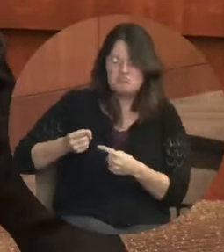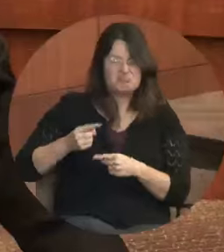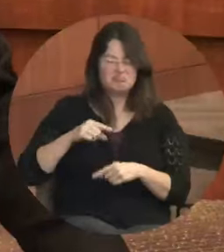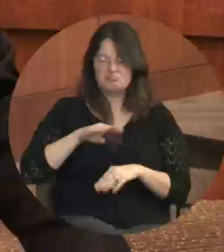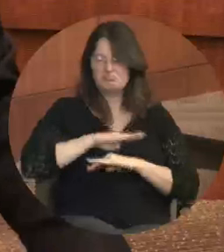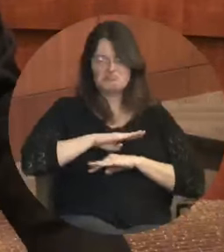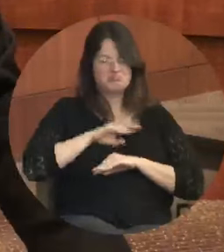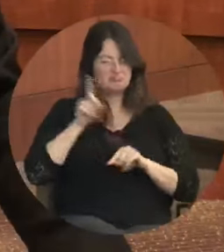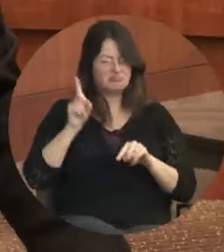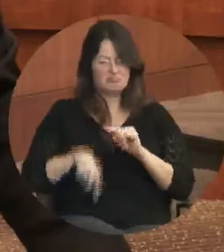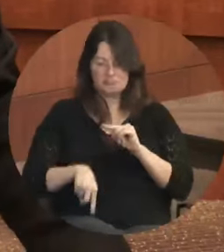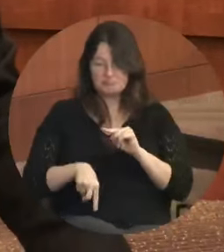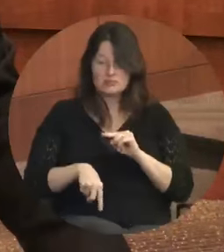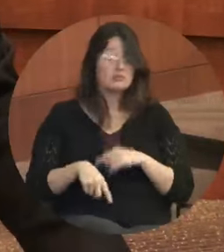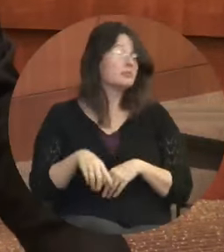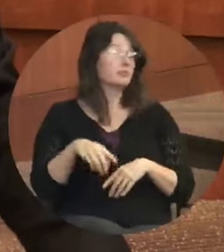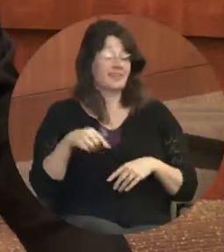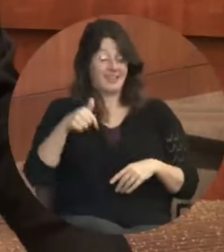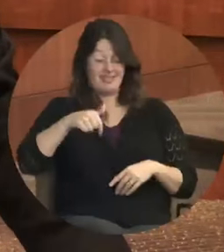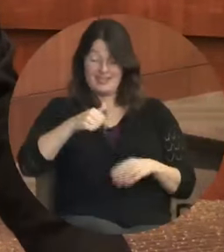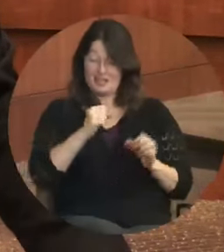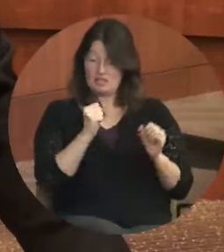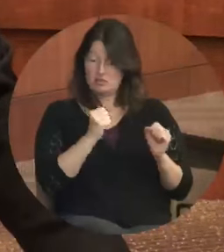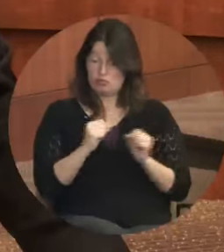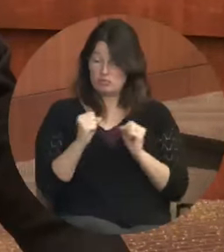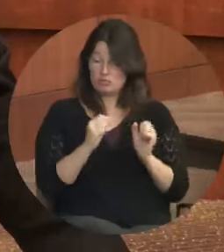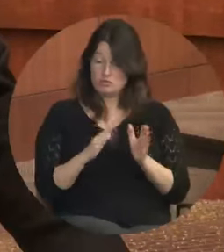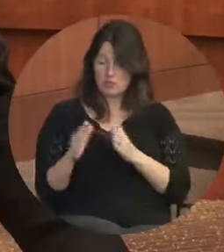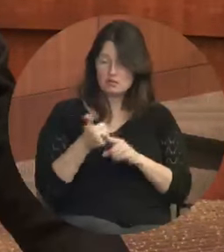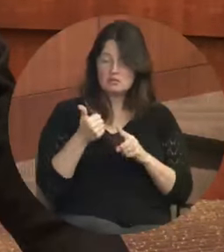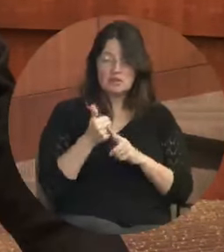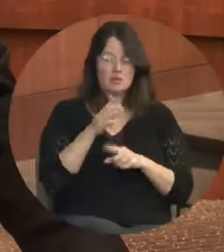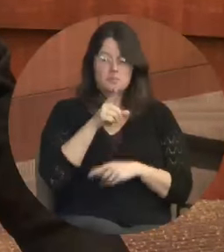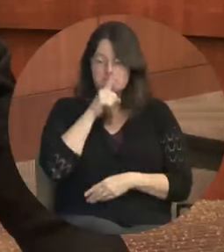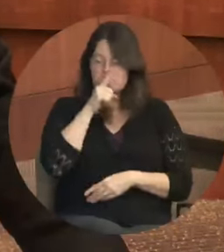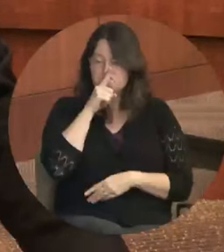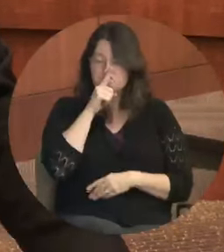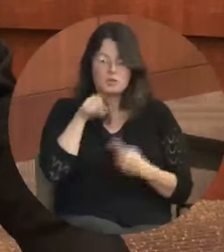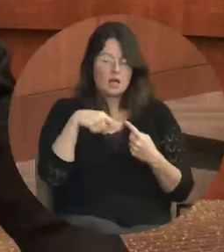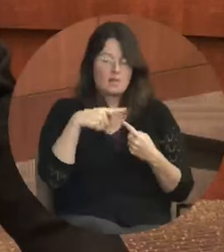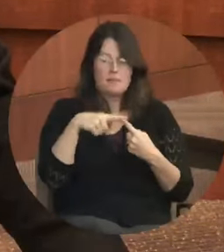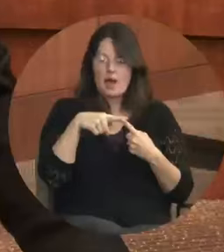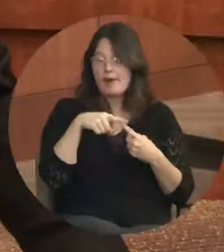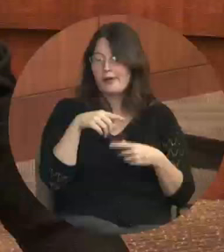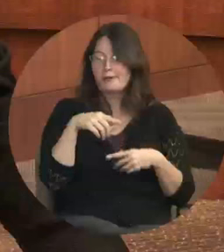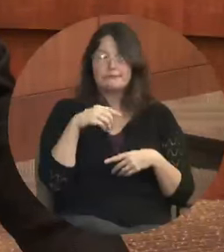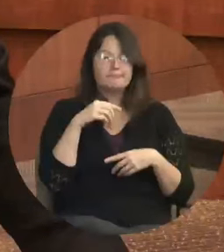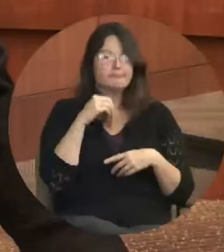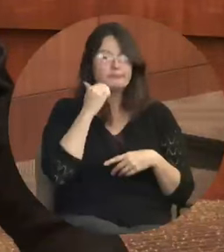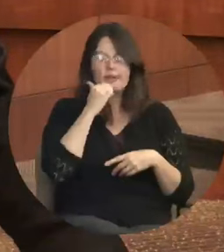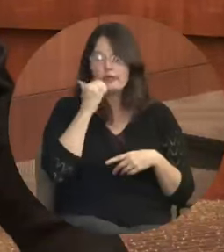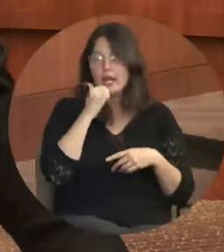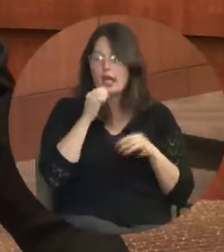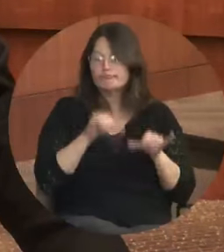you will not see in this strategic plan are specific mentions about normal day-to-day operations.